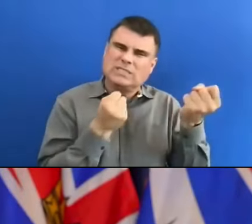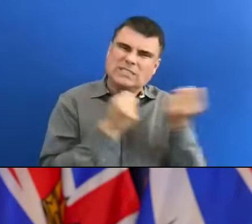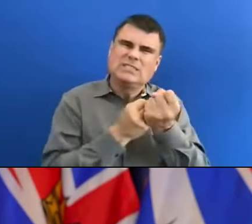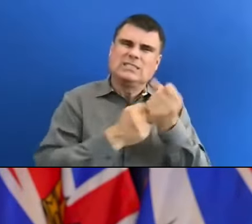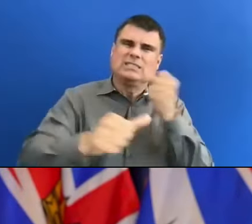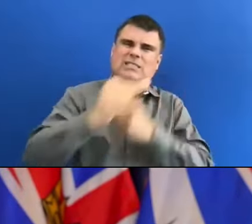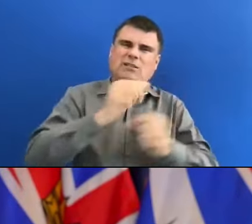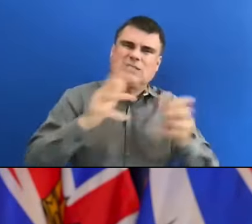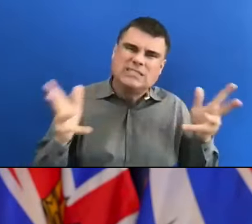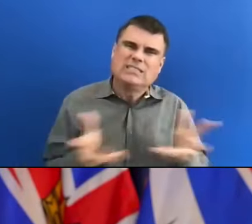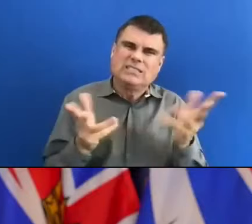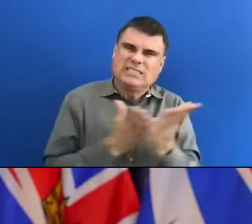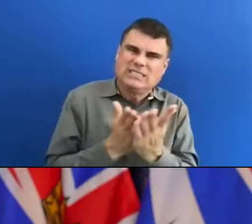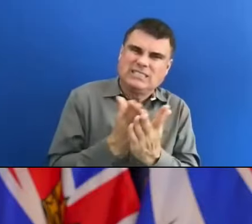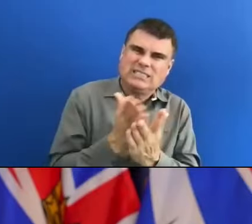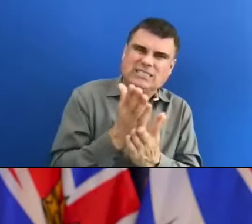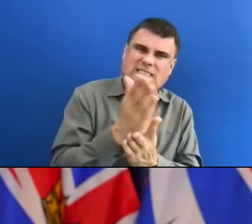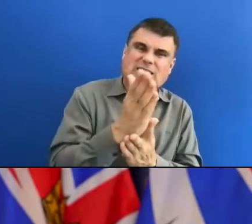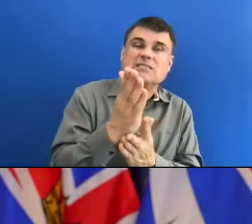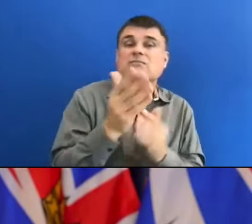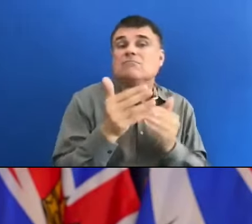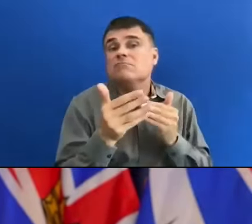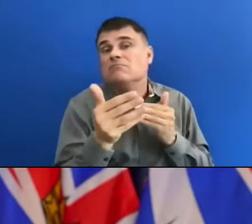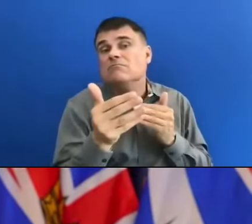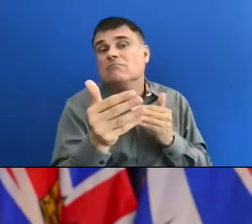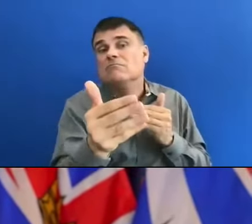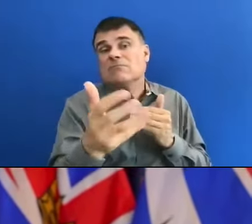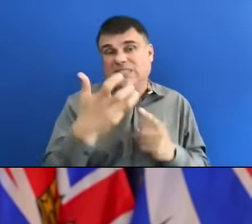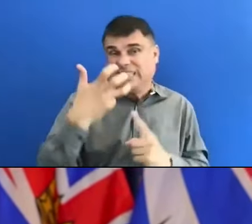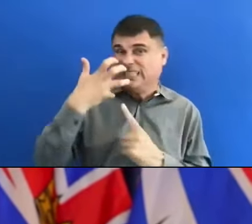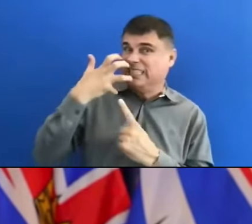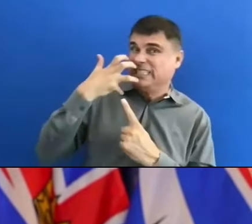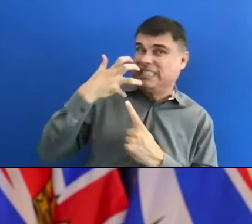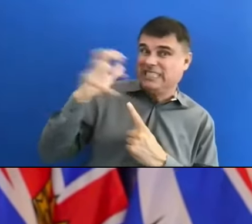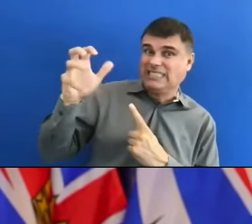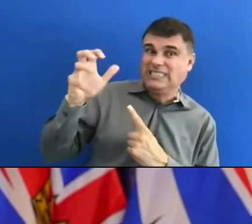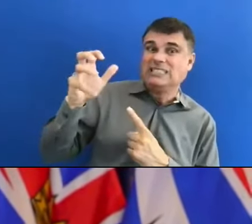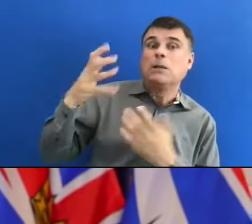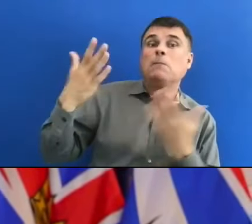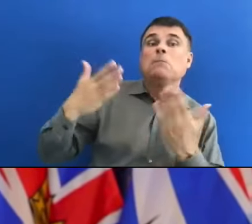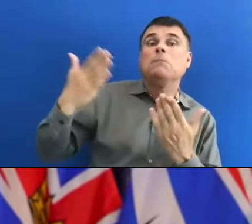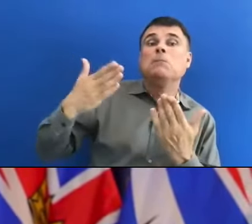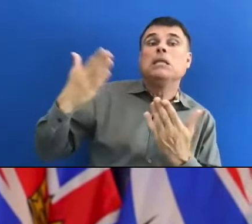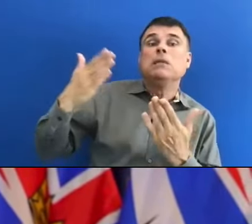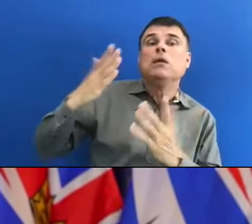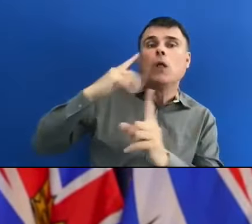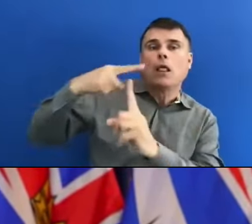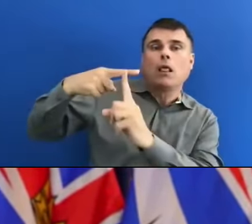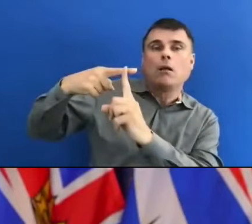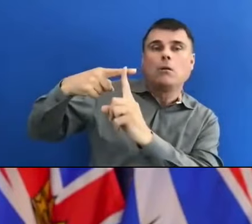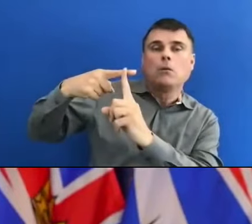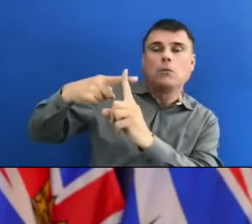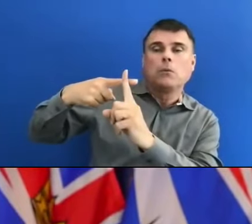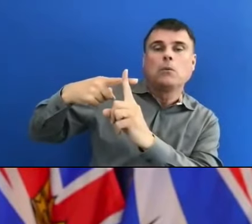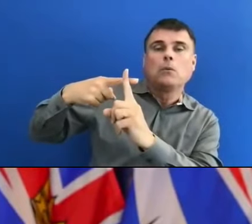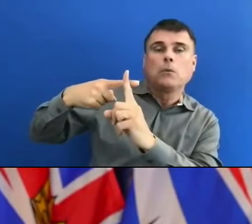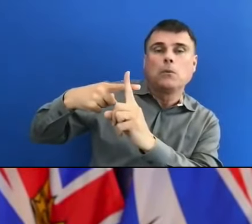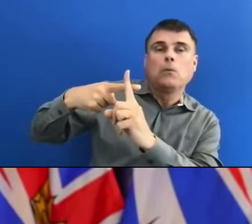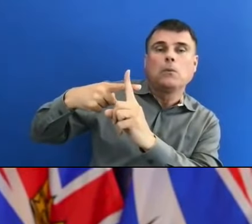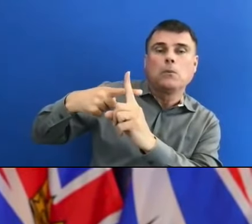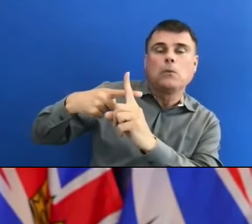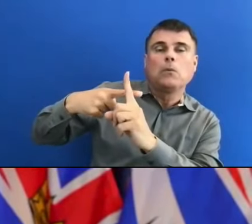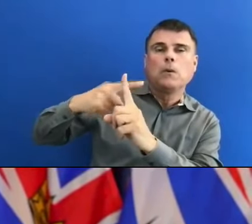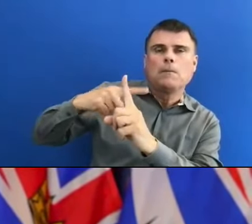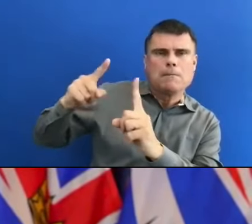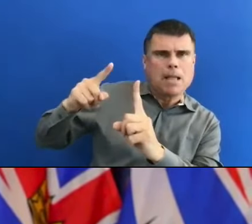over the next few days when, as you say, the heat in some communities may lessen, not in all, but where we have the cumulative effect of day